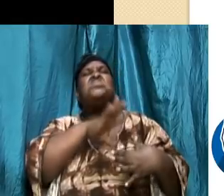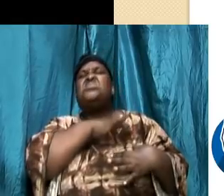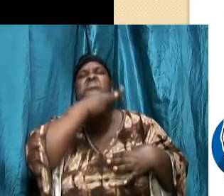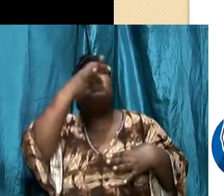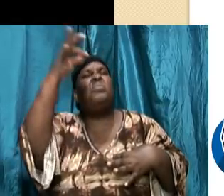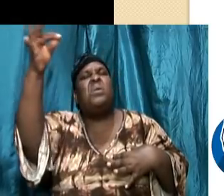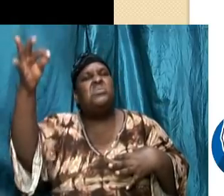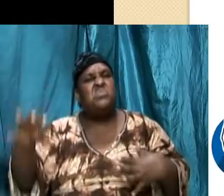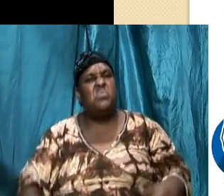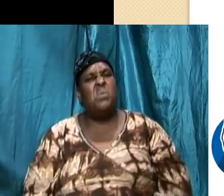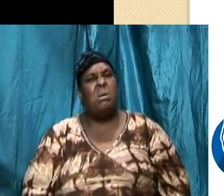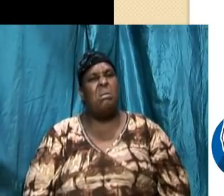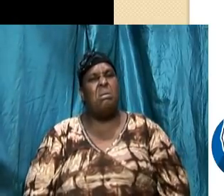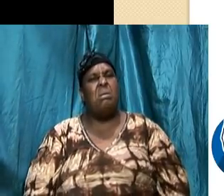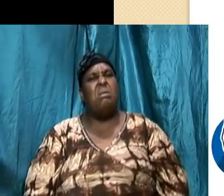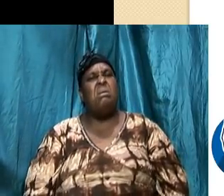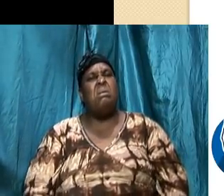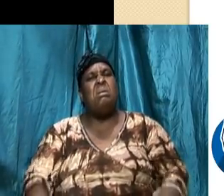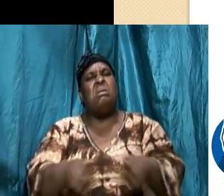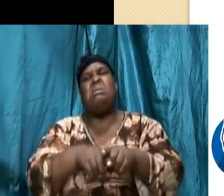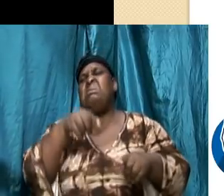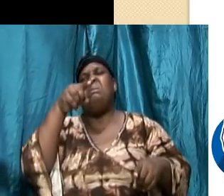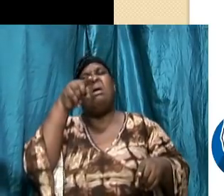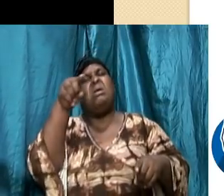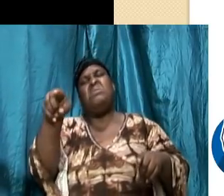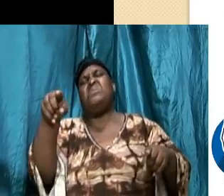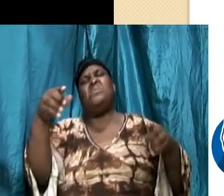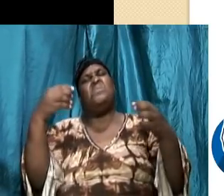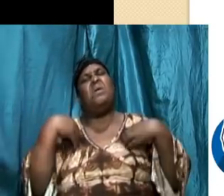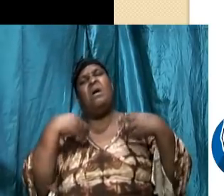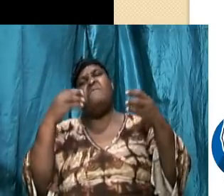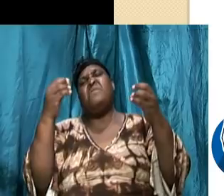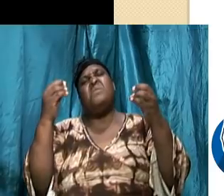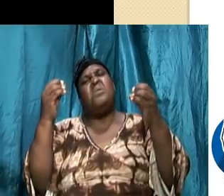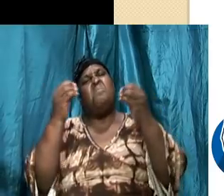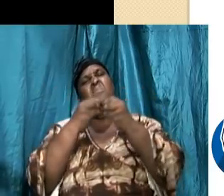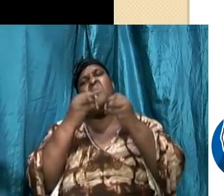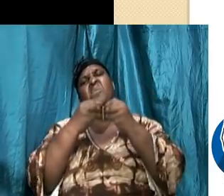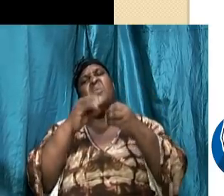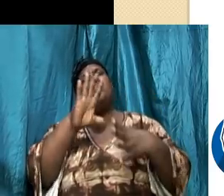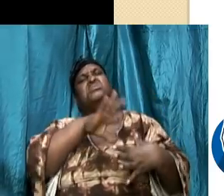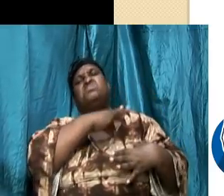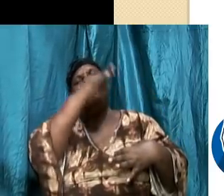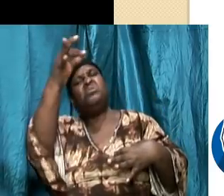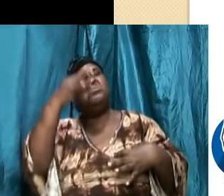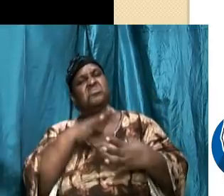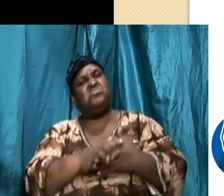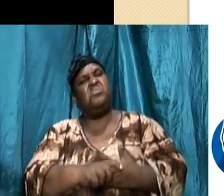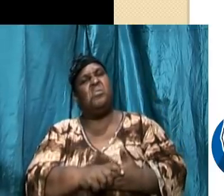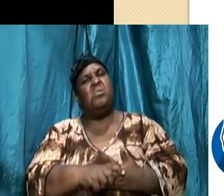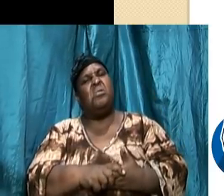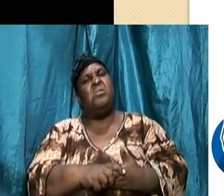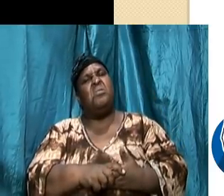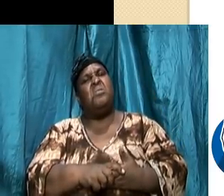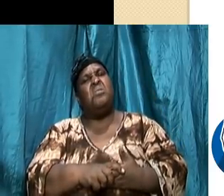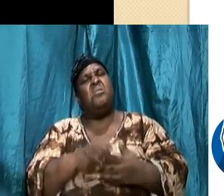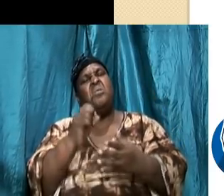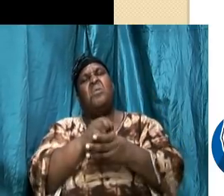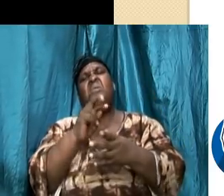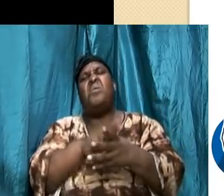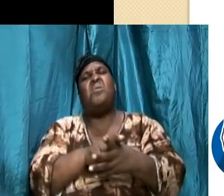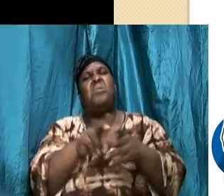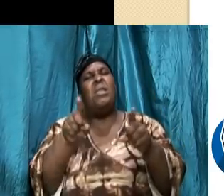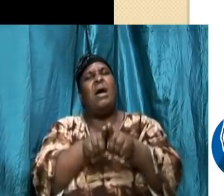that we can see a man being spiritual and we want to point him out as being too spiritual and you ahead of us we should